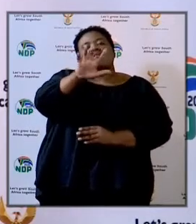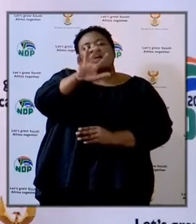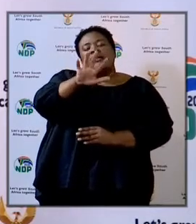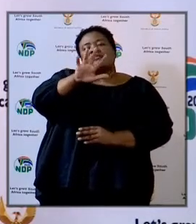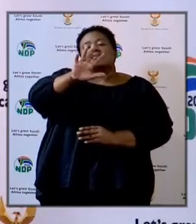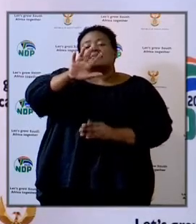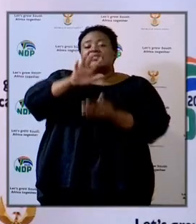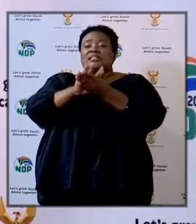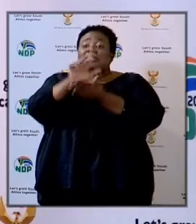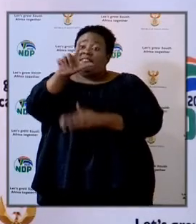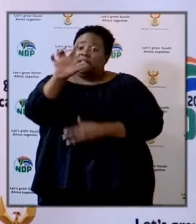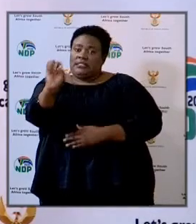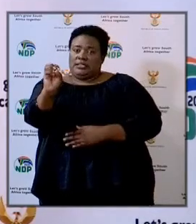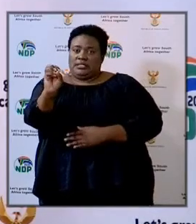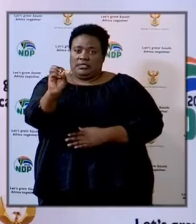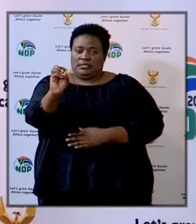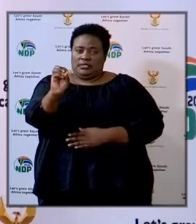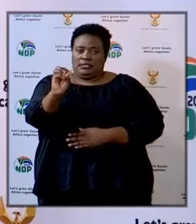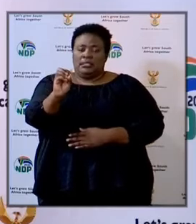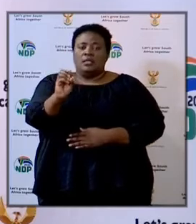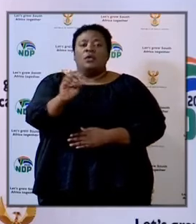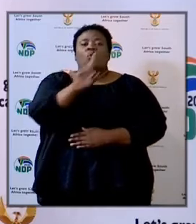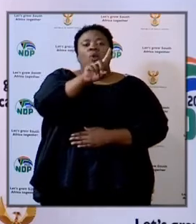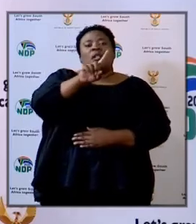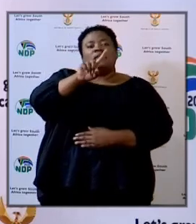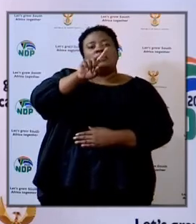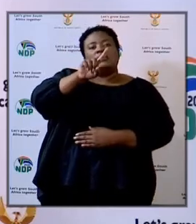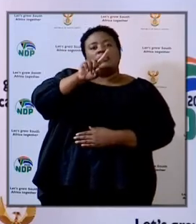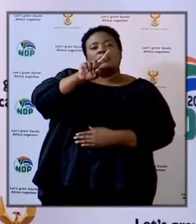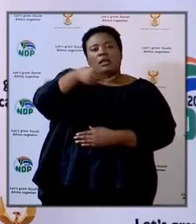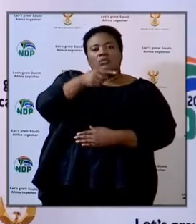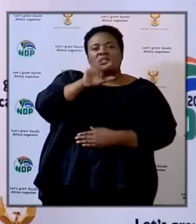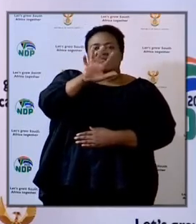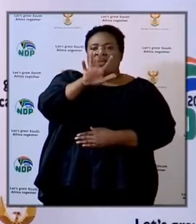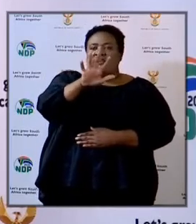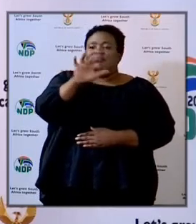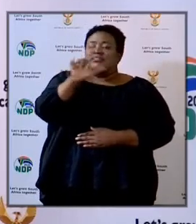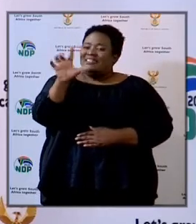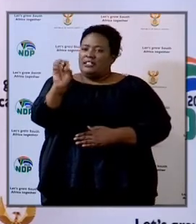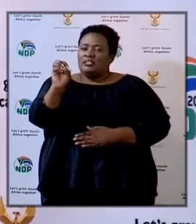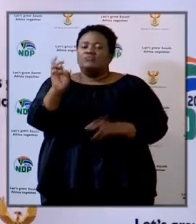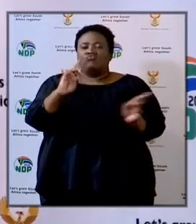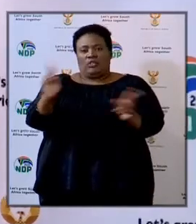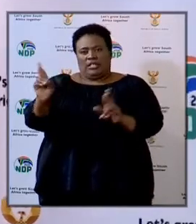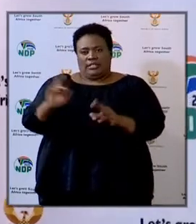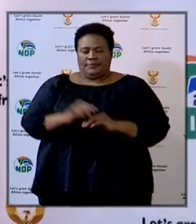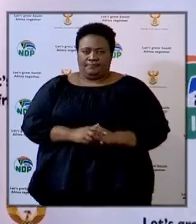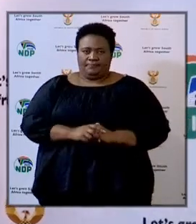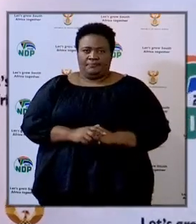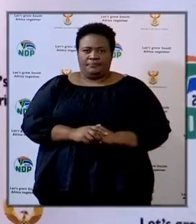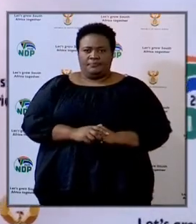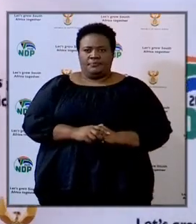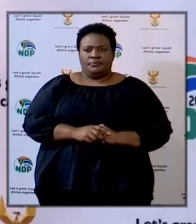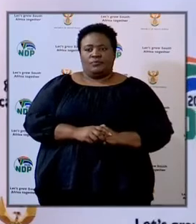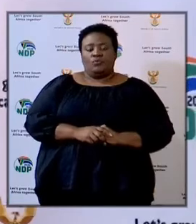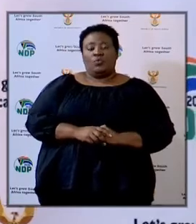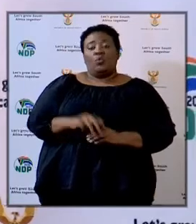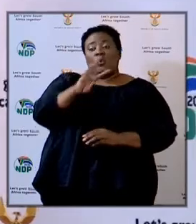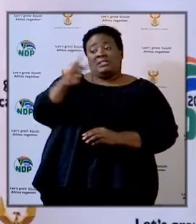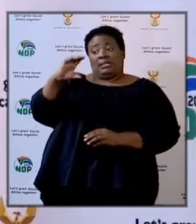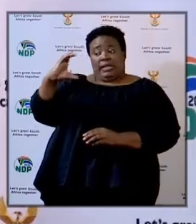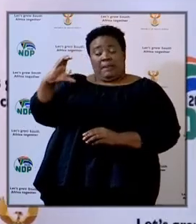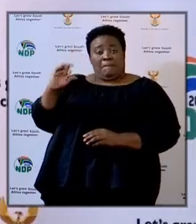,570, 1,570 were declared ready. Vescap,